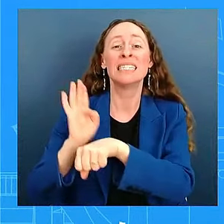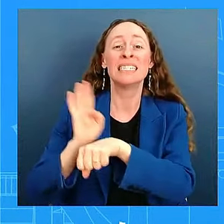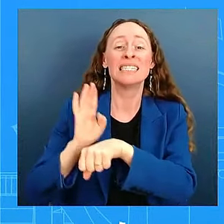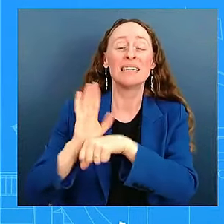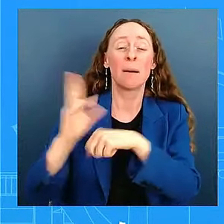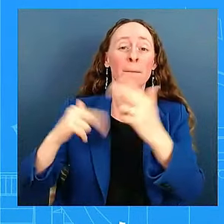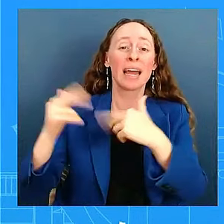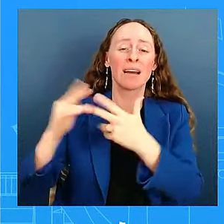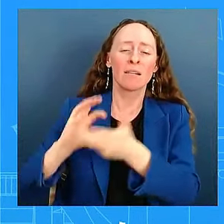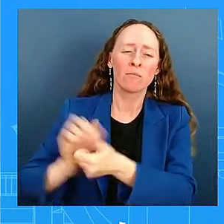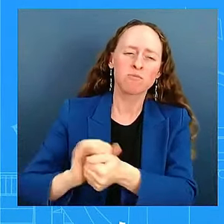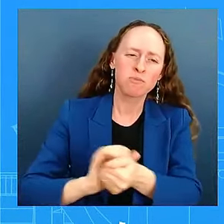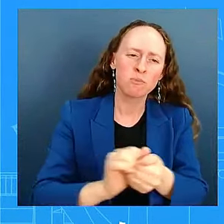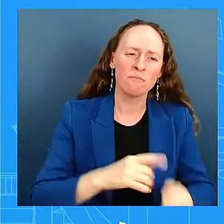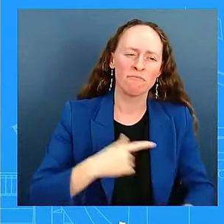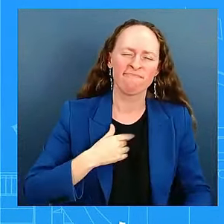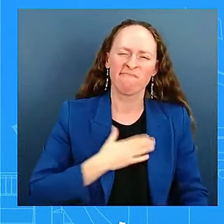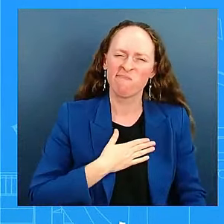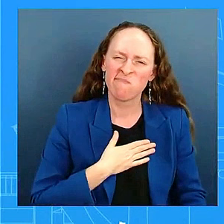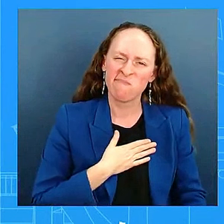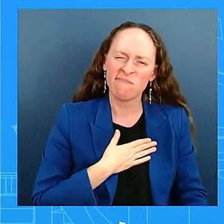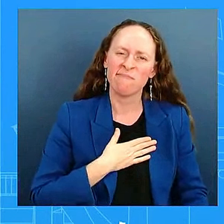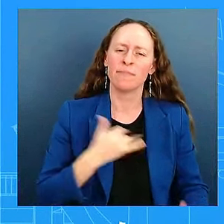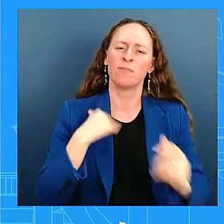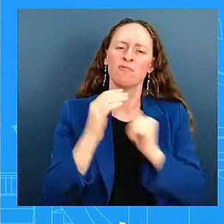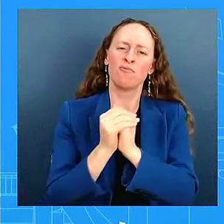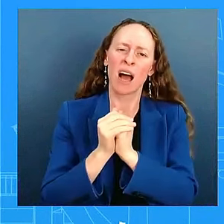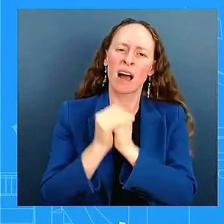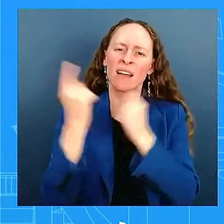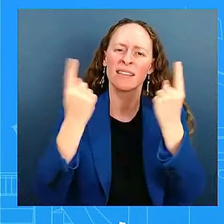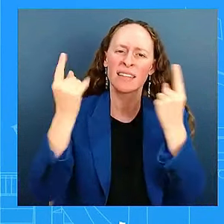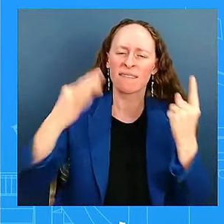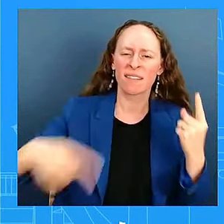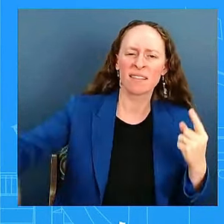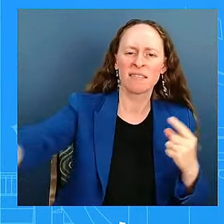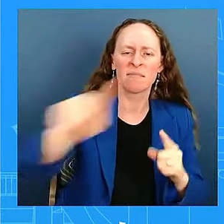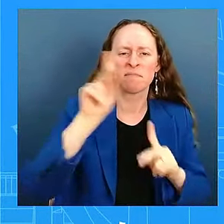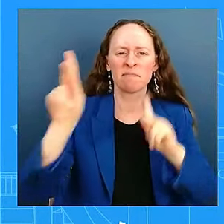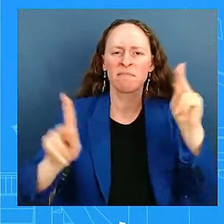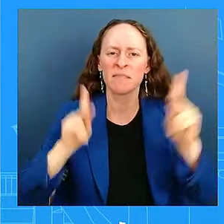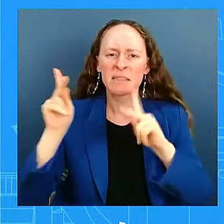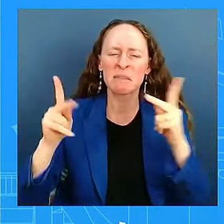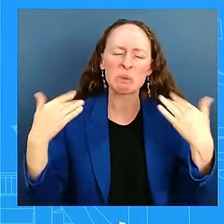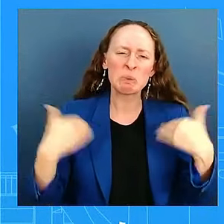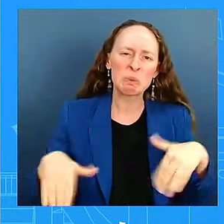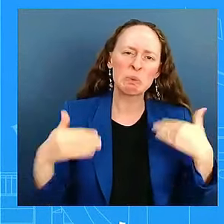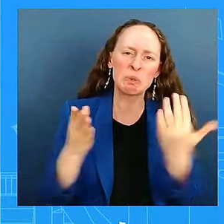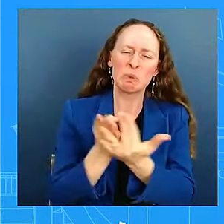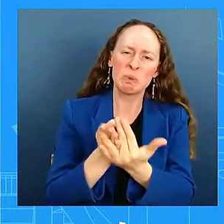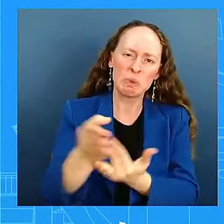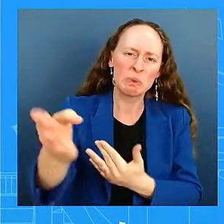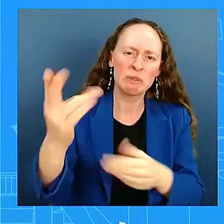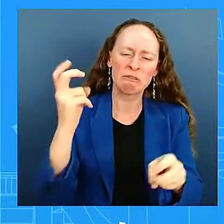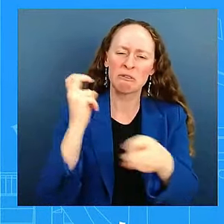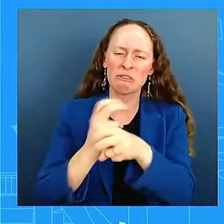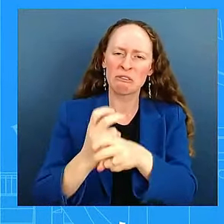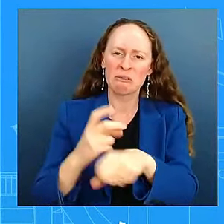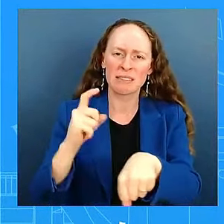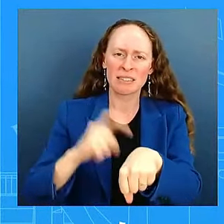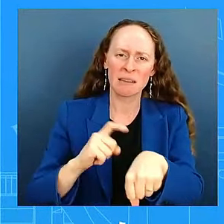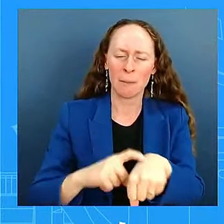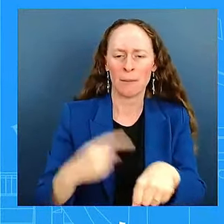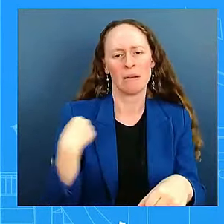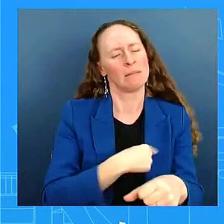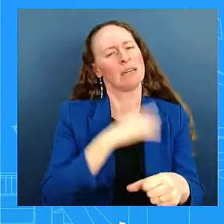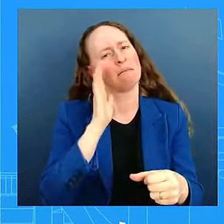assistance and rescue of those who are currently missing.